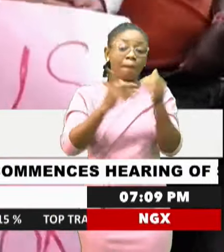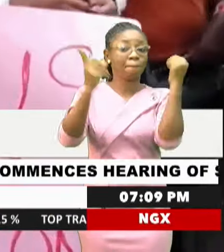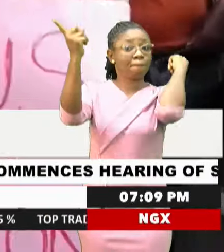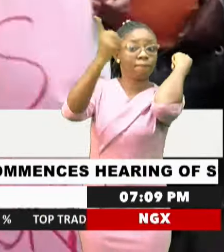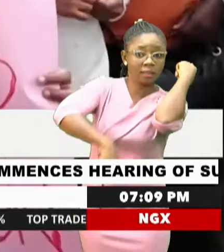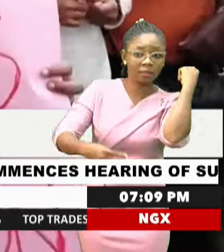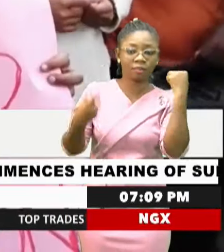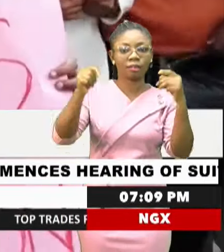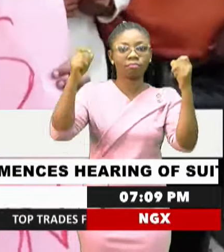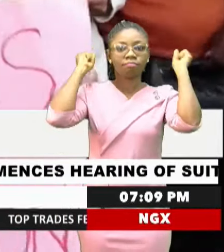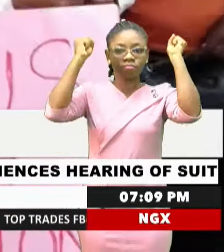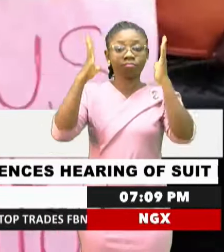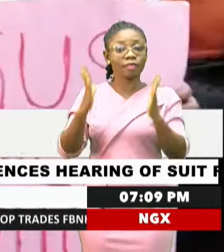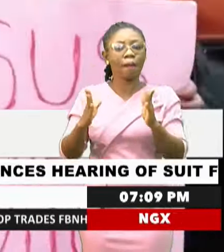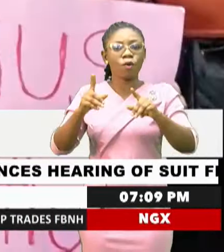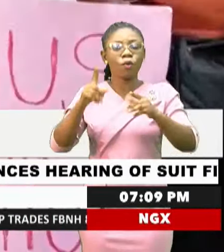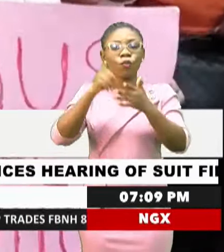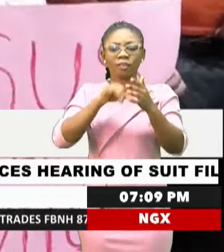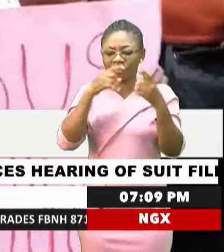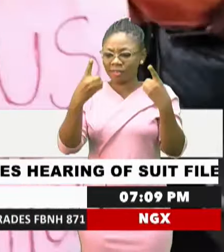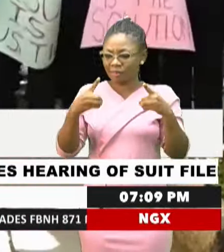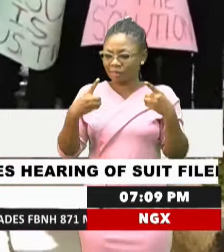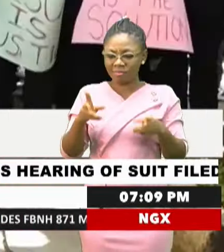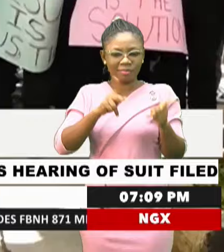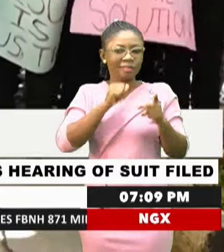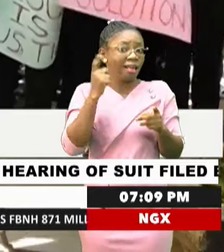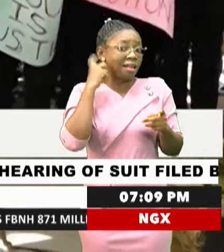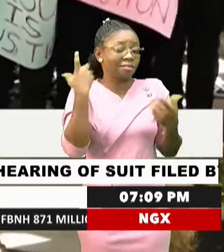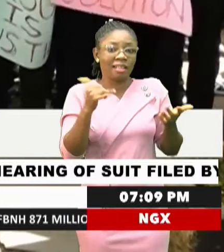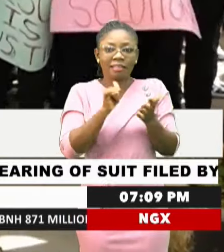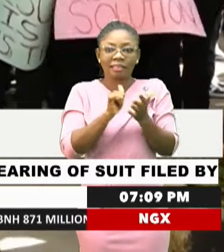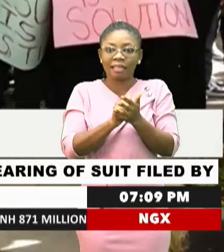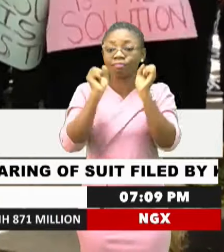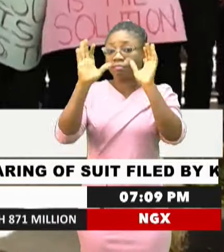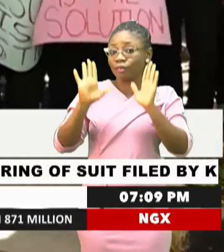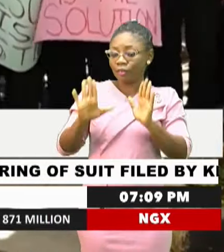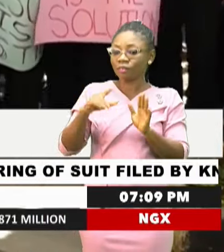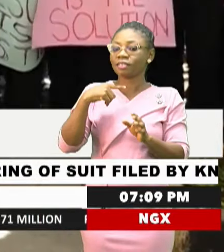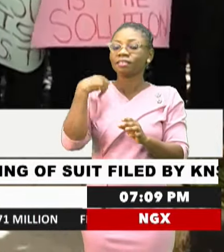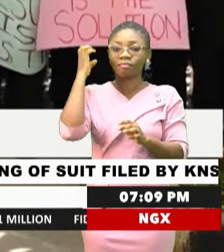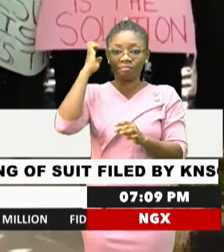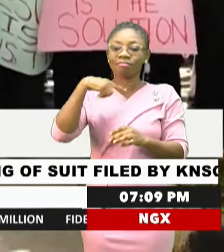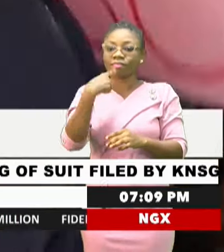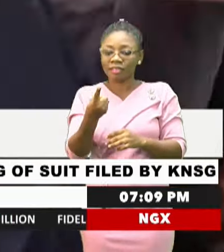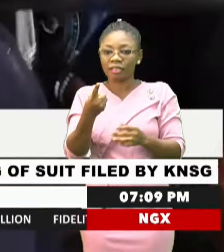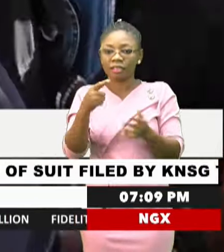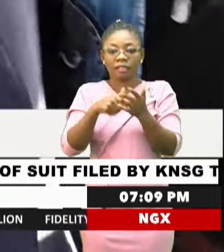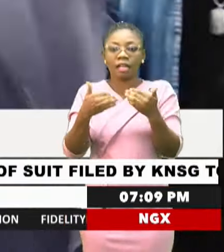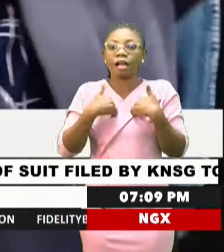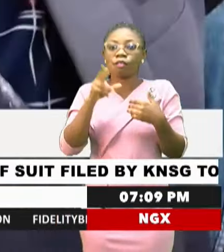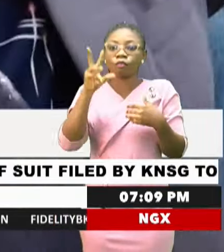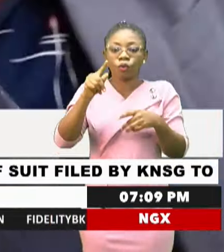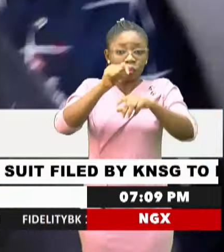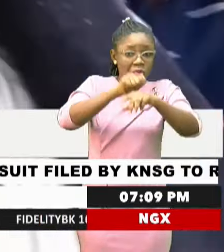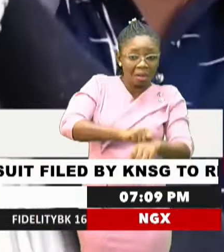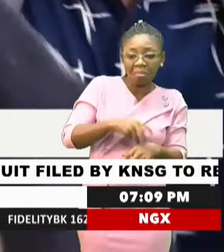the protesters. What is happening is something unexpected and extraordinary, he said. The Gen Zs have no tribe, no